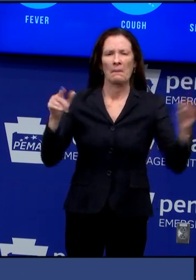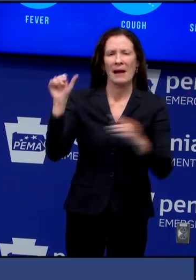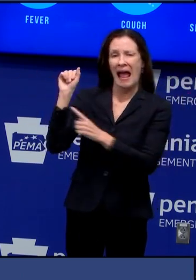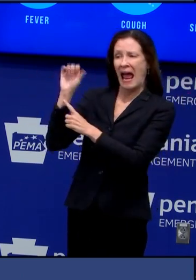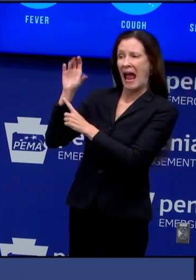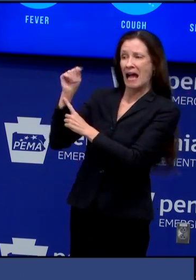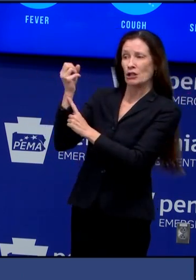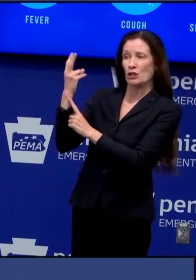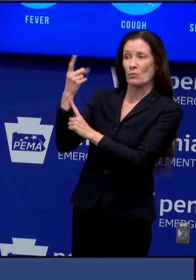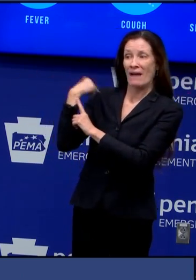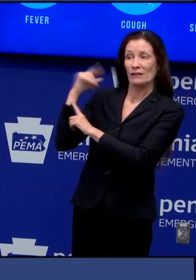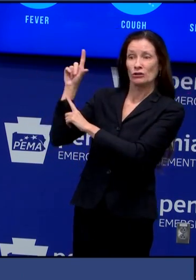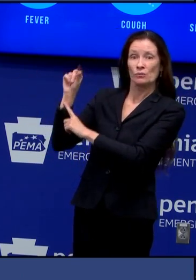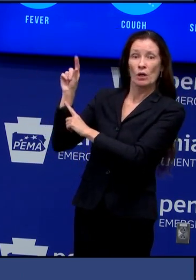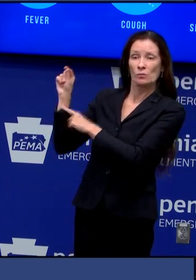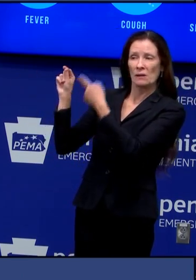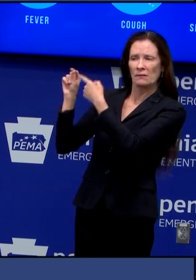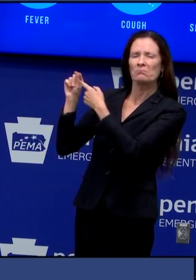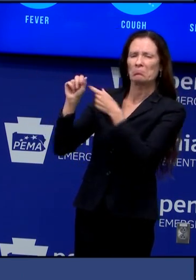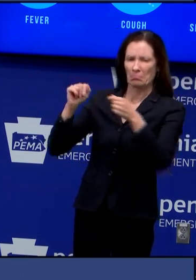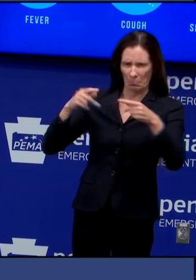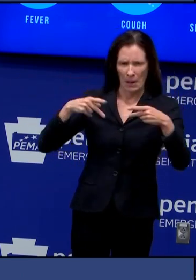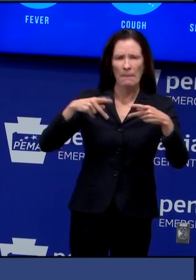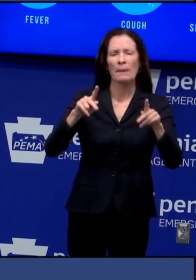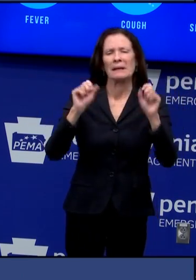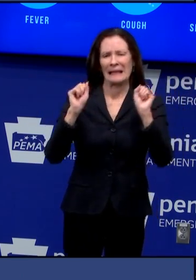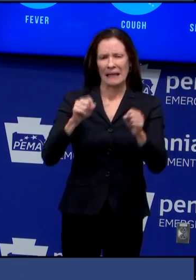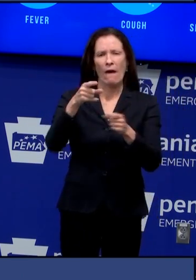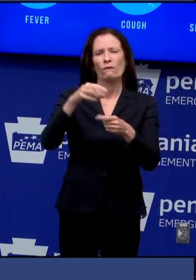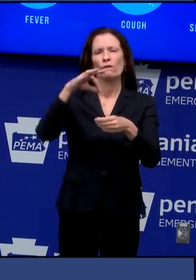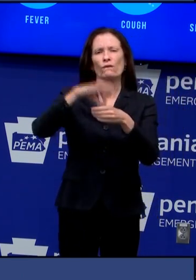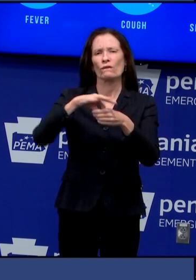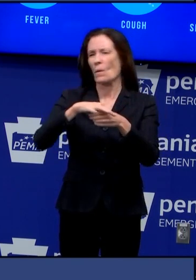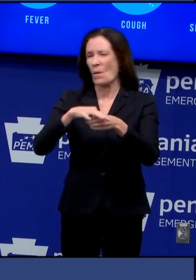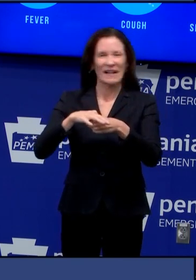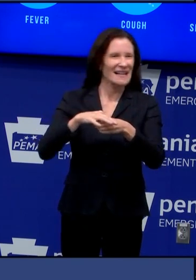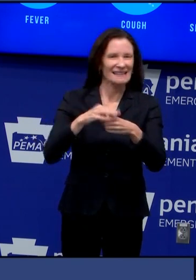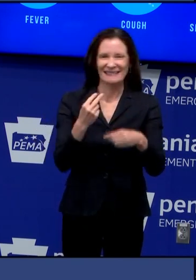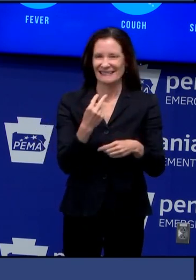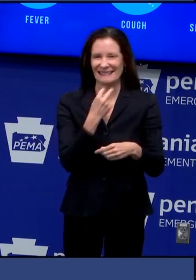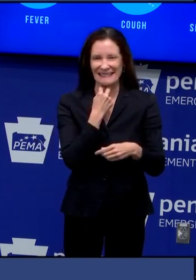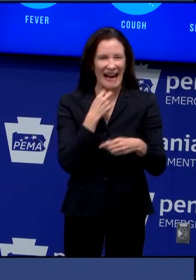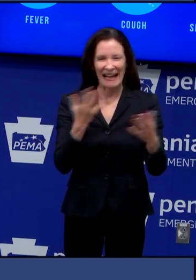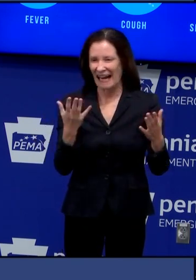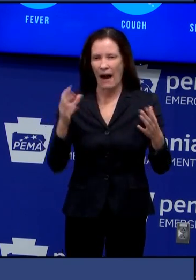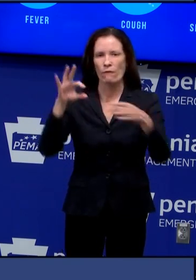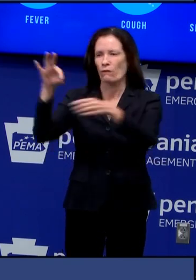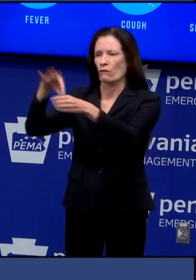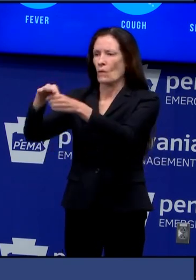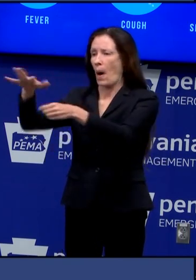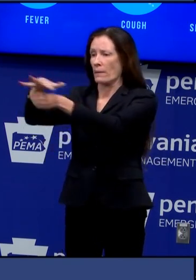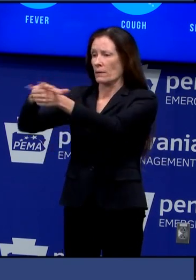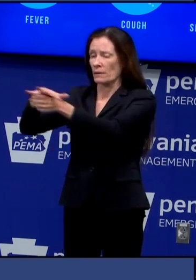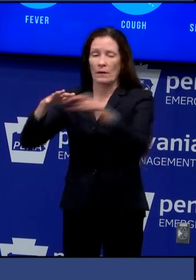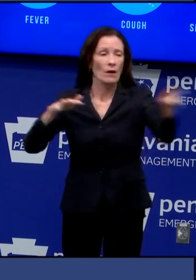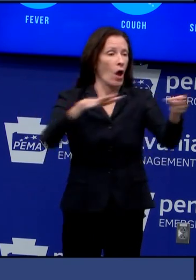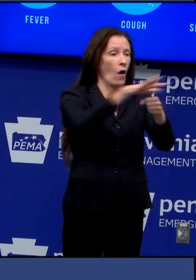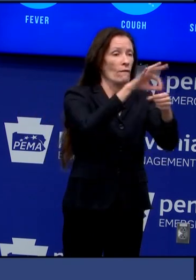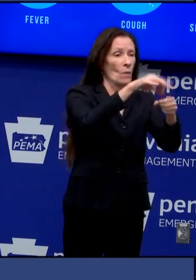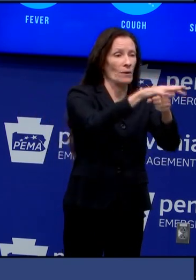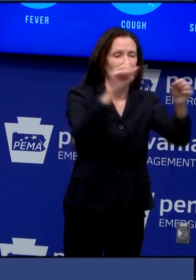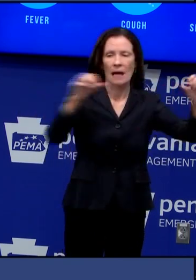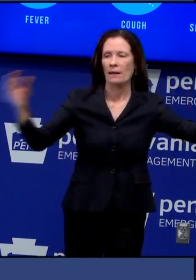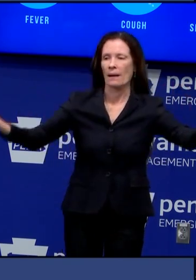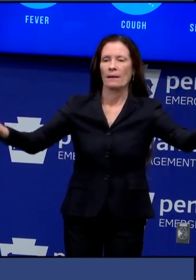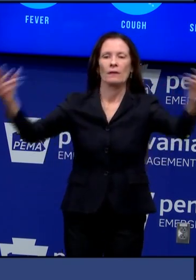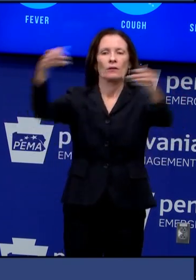absolutely allow for polling place consolidations and easing of poll worker restrictions and we will be providing more specific